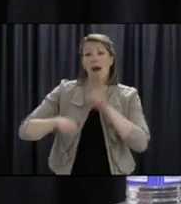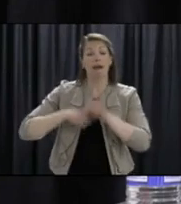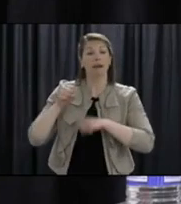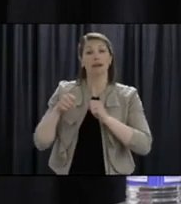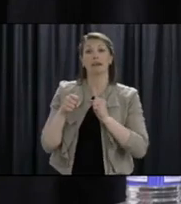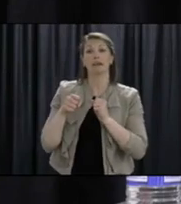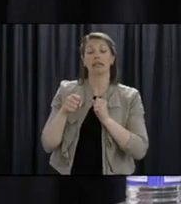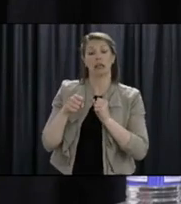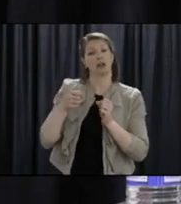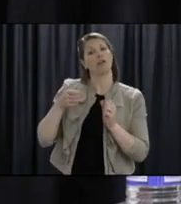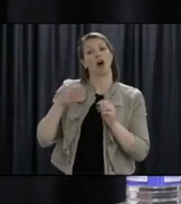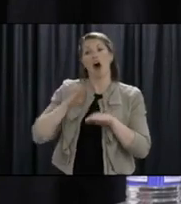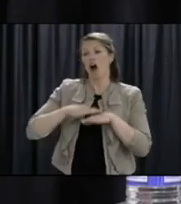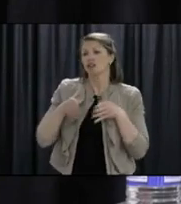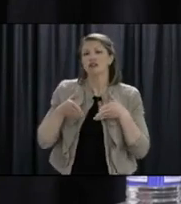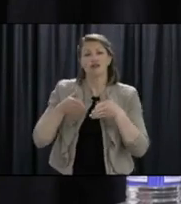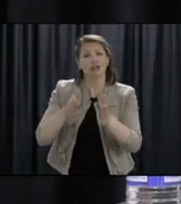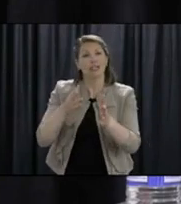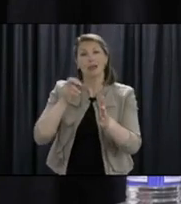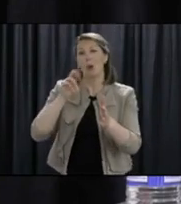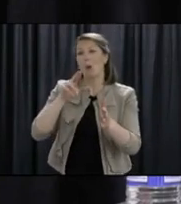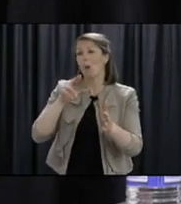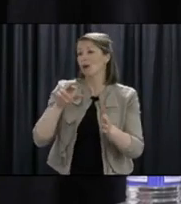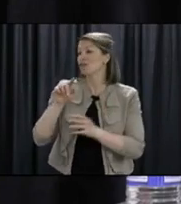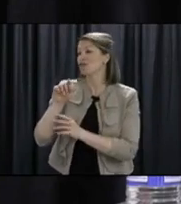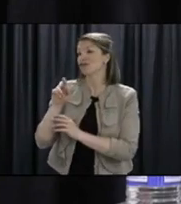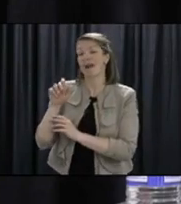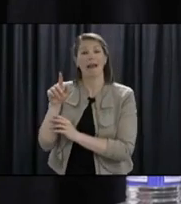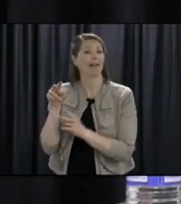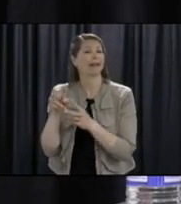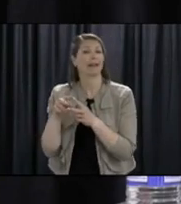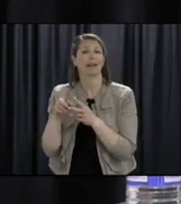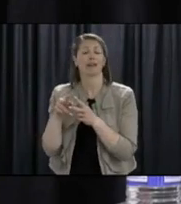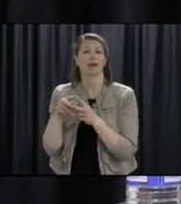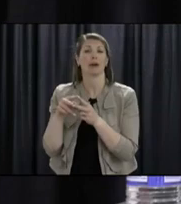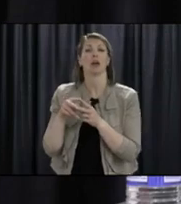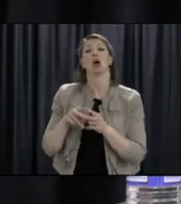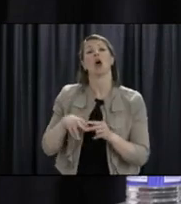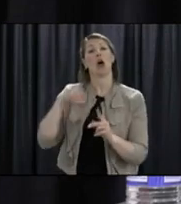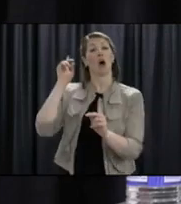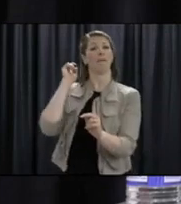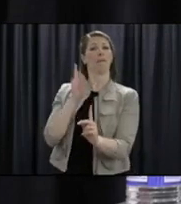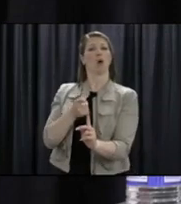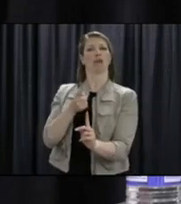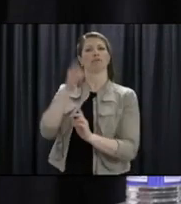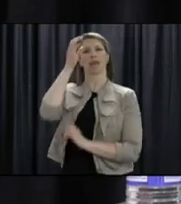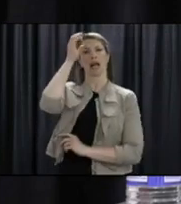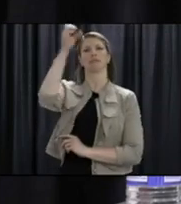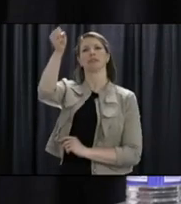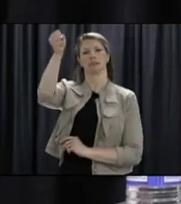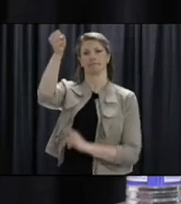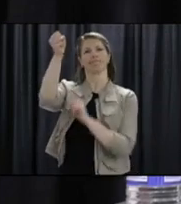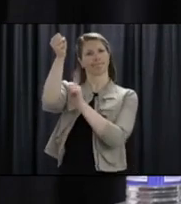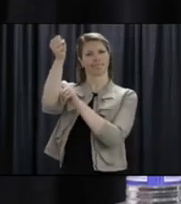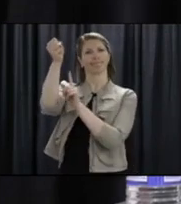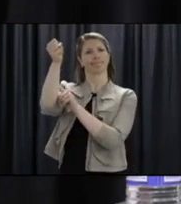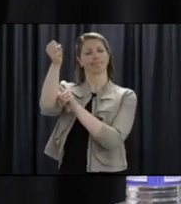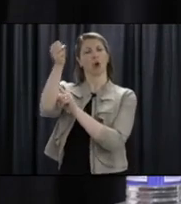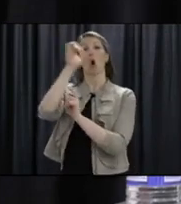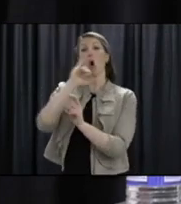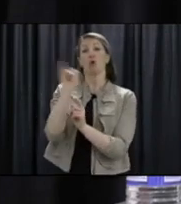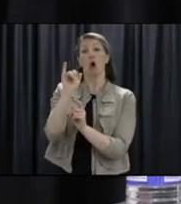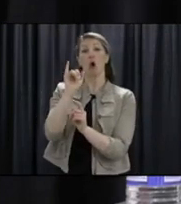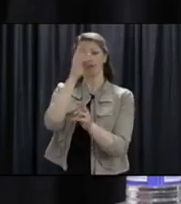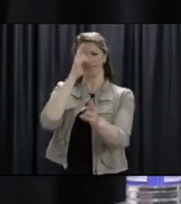I think, you know, it's really about common sense. People need to respect others and the risk of